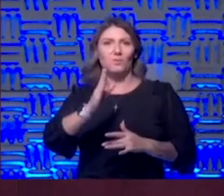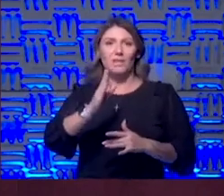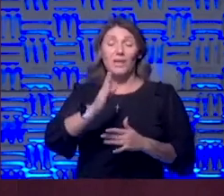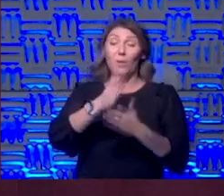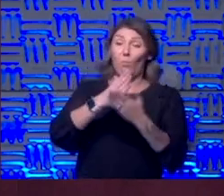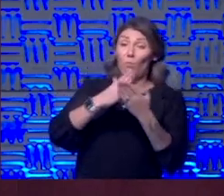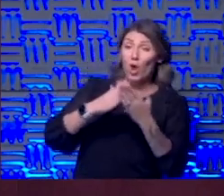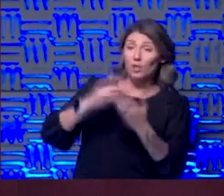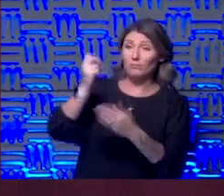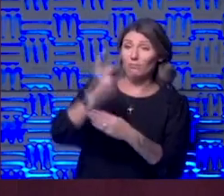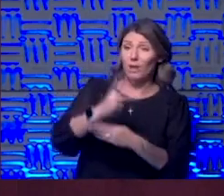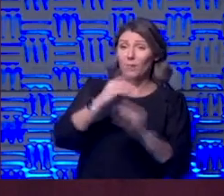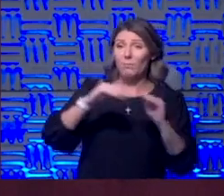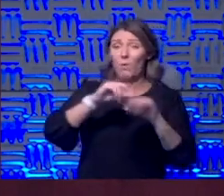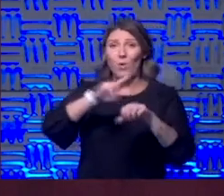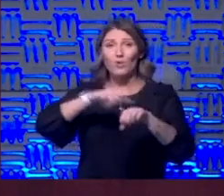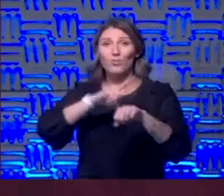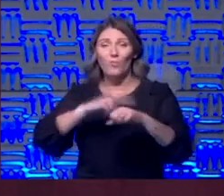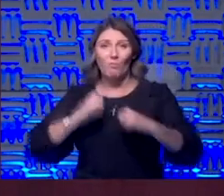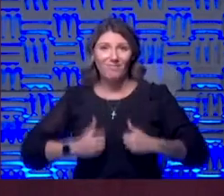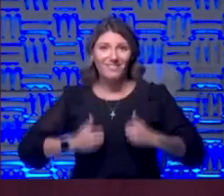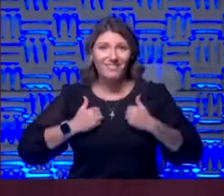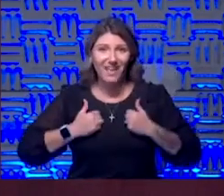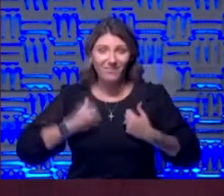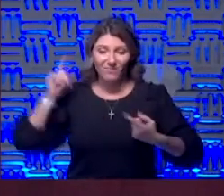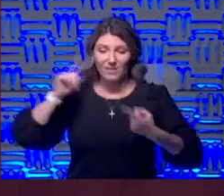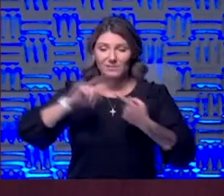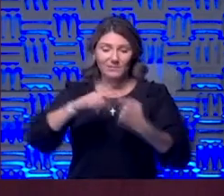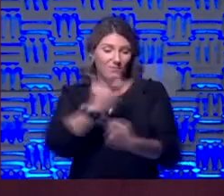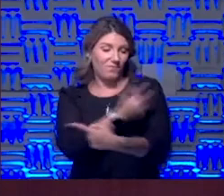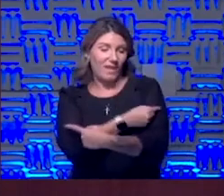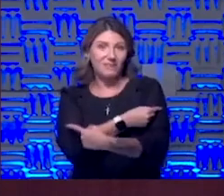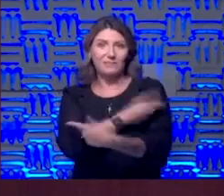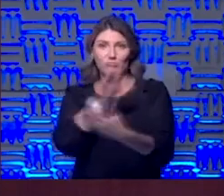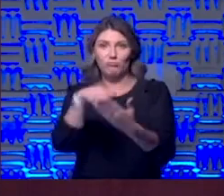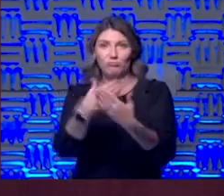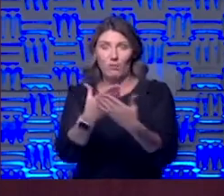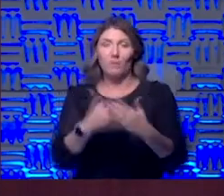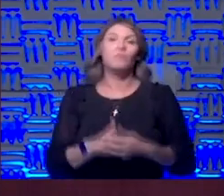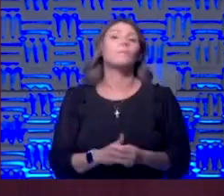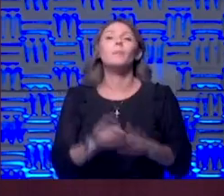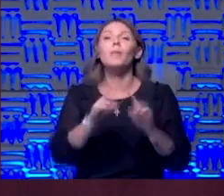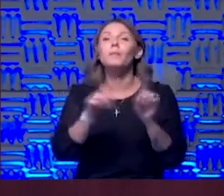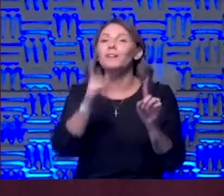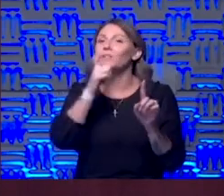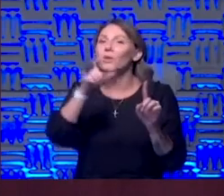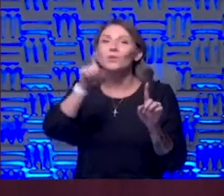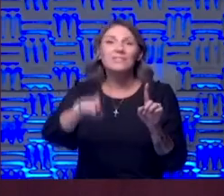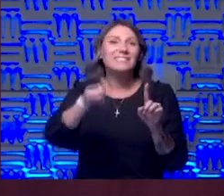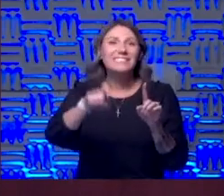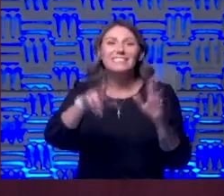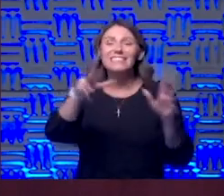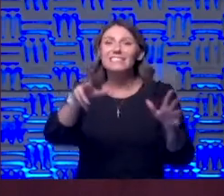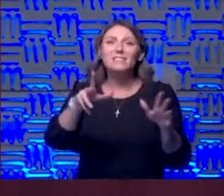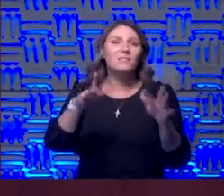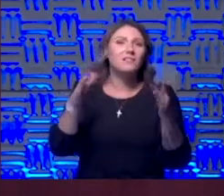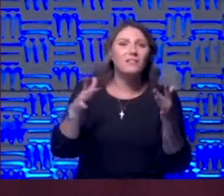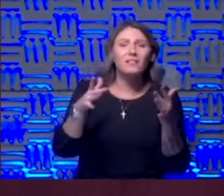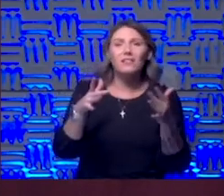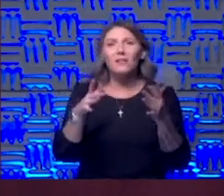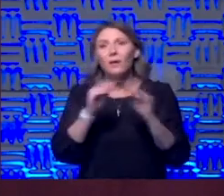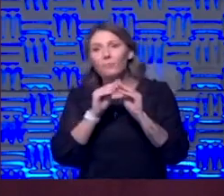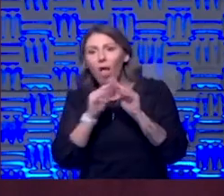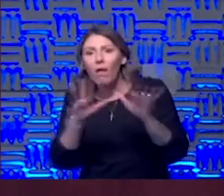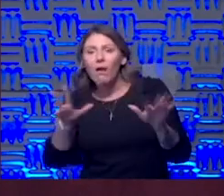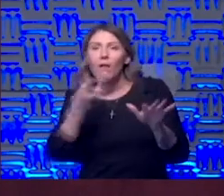partially back to a more normal life until the vaccines are here but we don't need to exacerbate it we can control